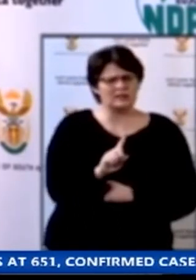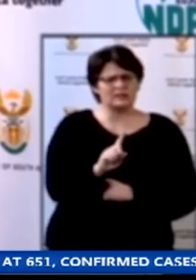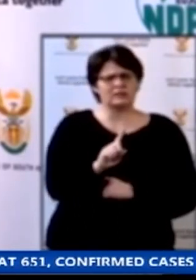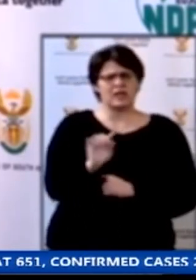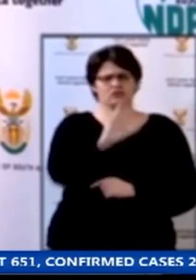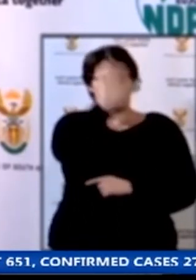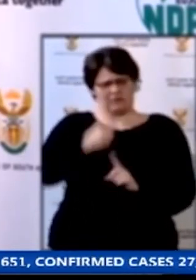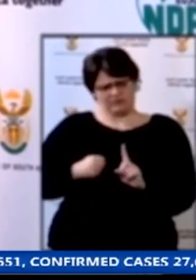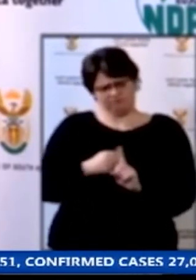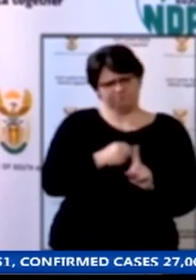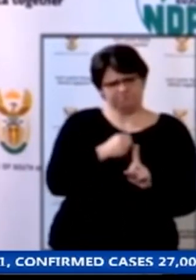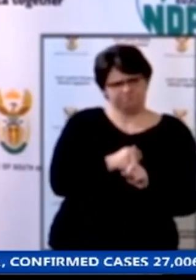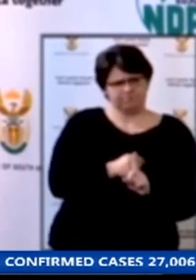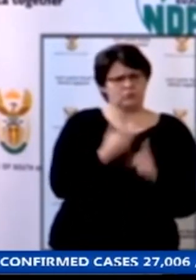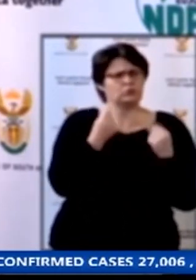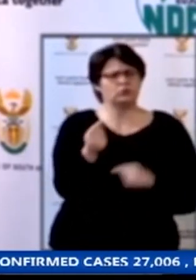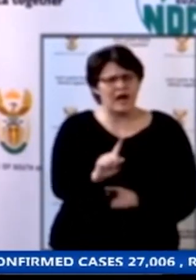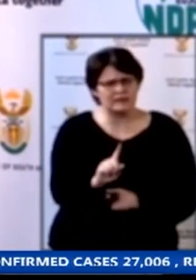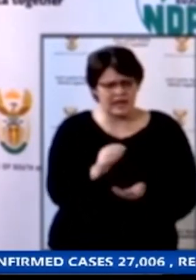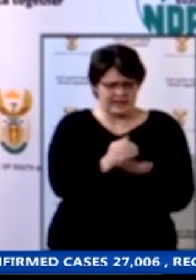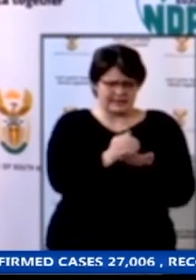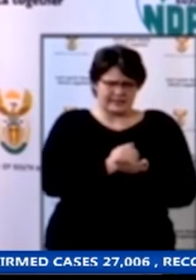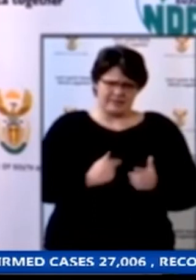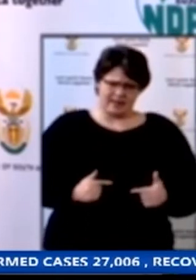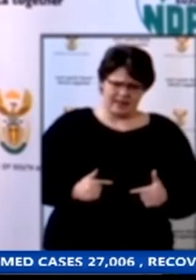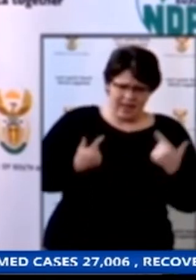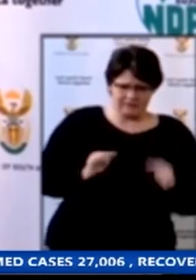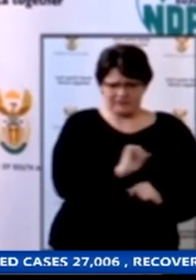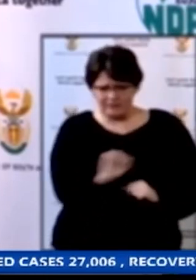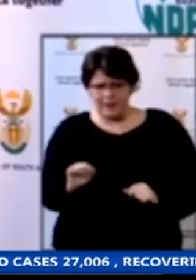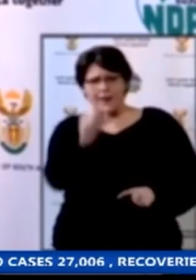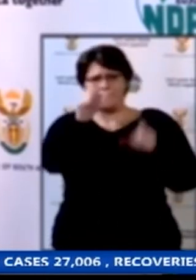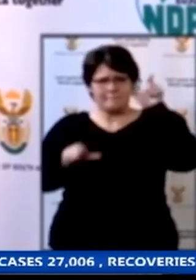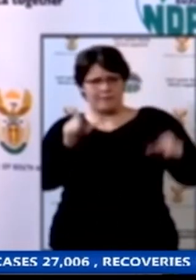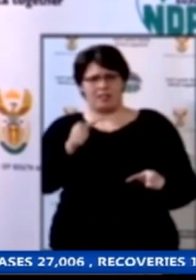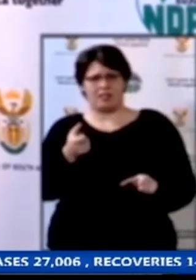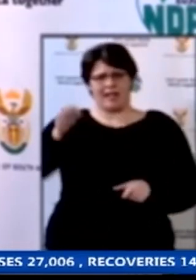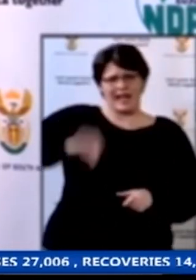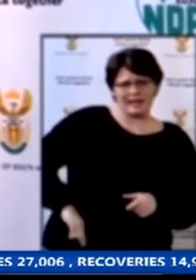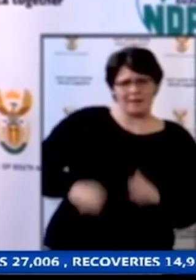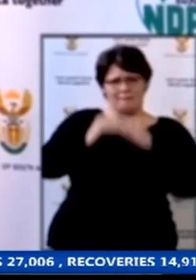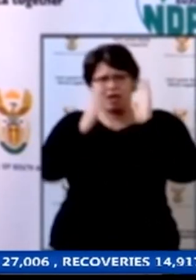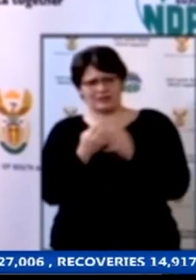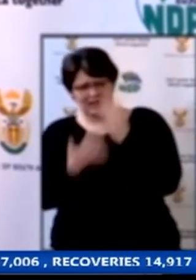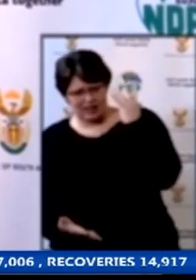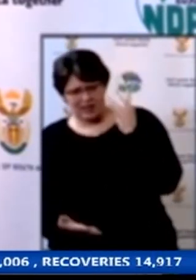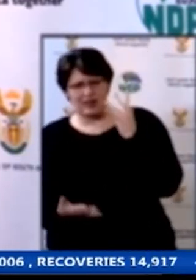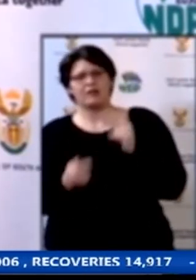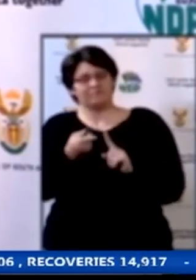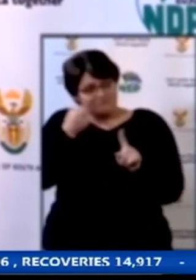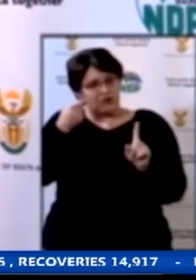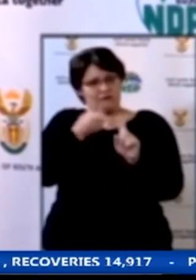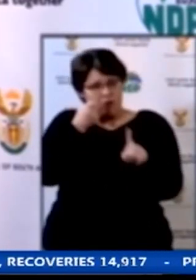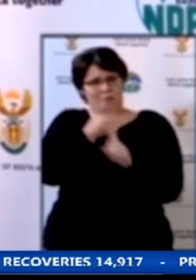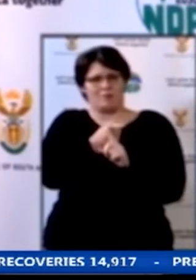to save lives and protect livelihoods amid the COVID-19 pandemic as